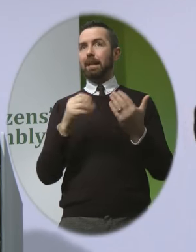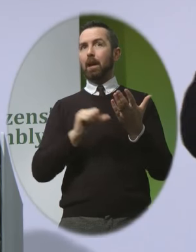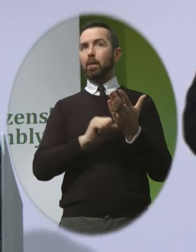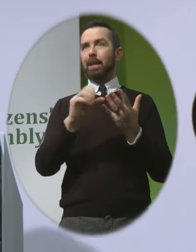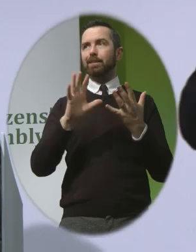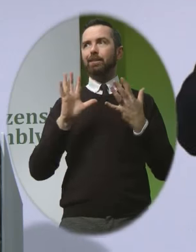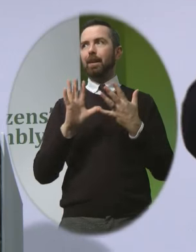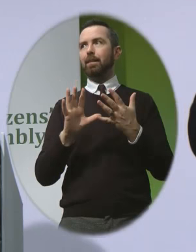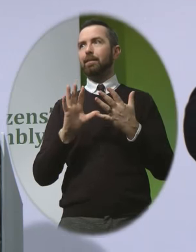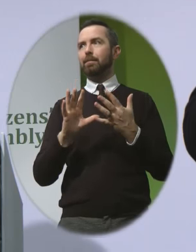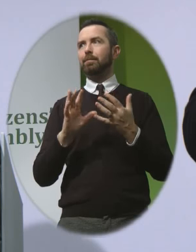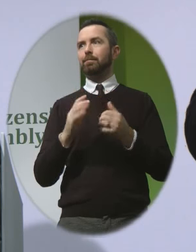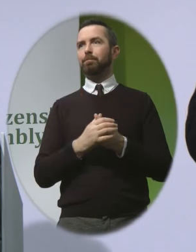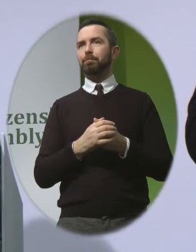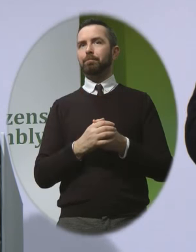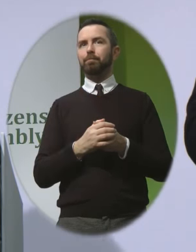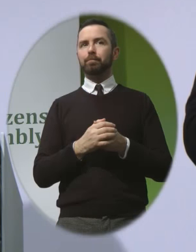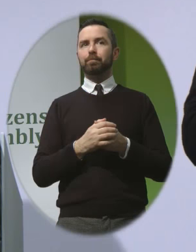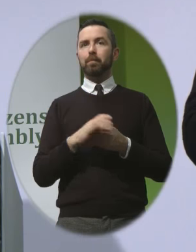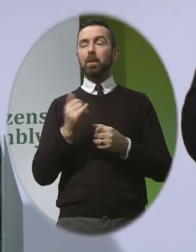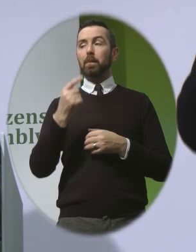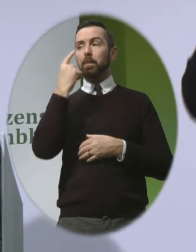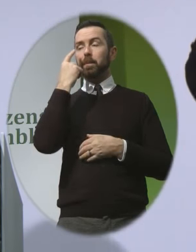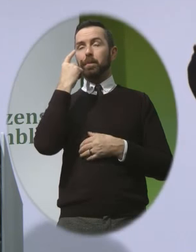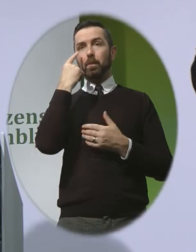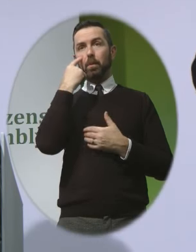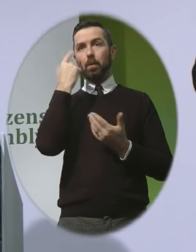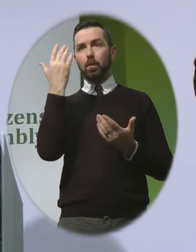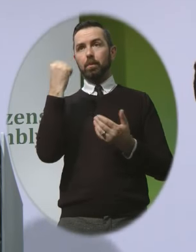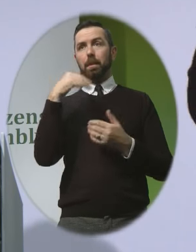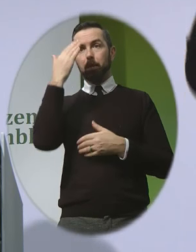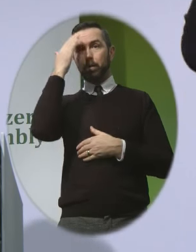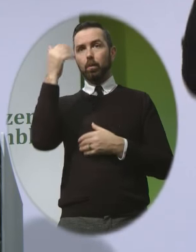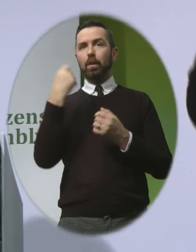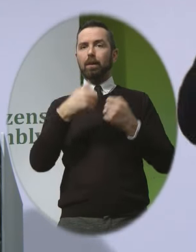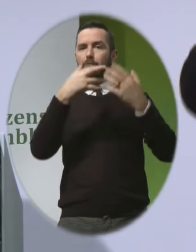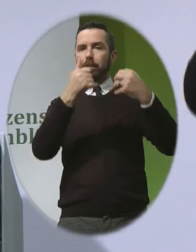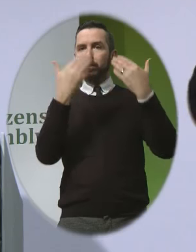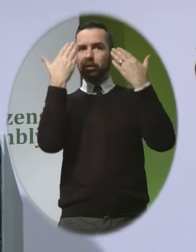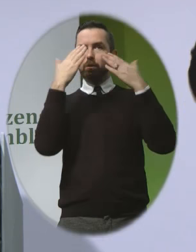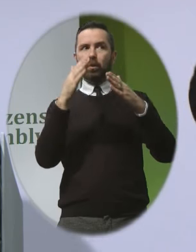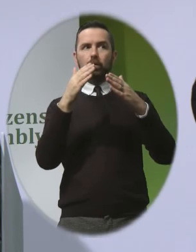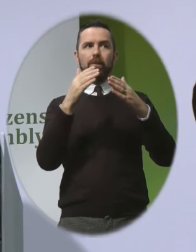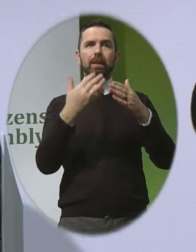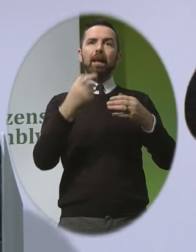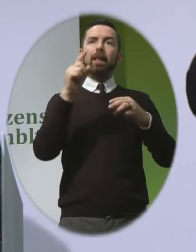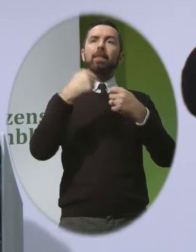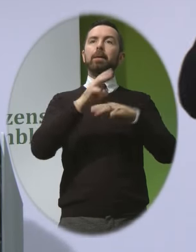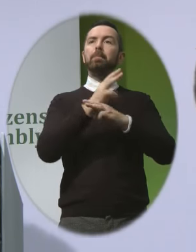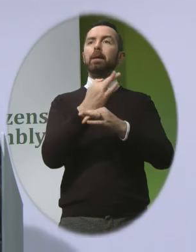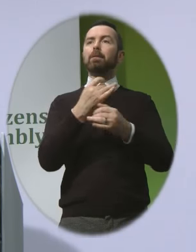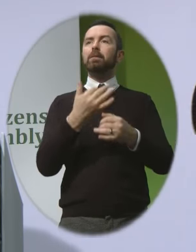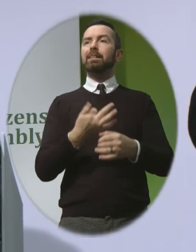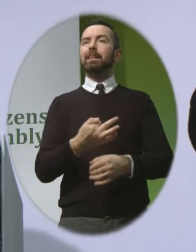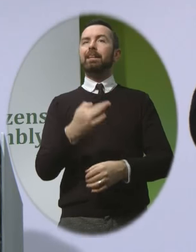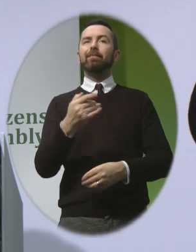old so as you may know research indicates that a large majority of Irish parents who find out that their pre-born babies have a